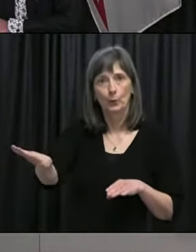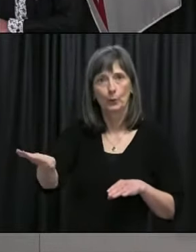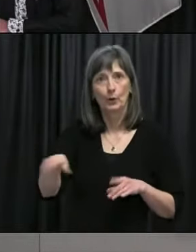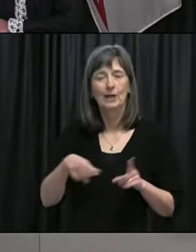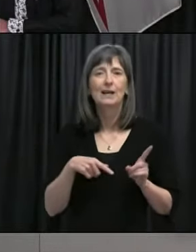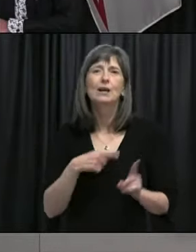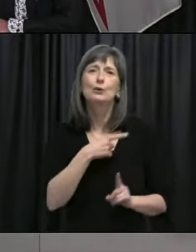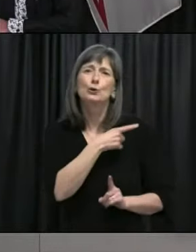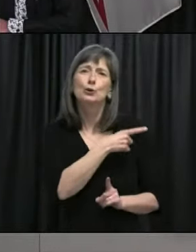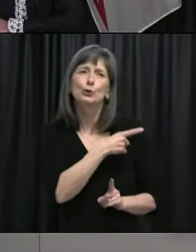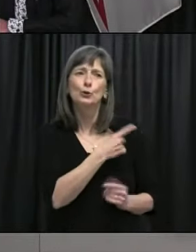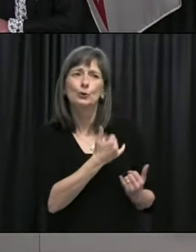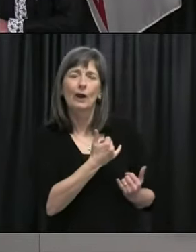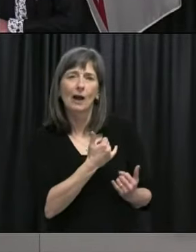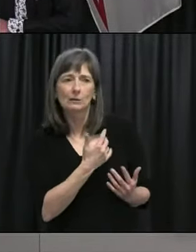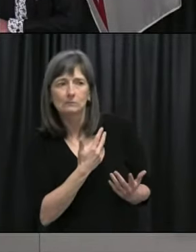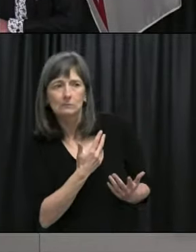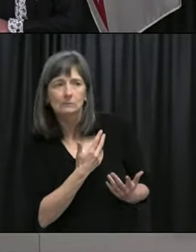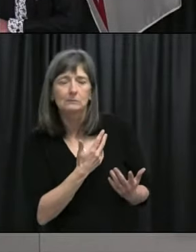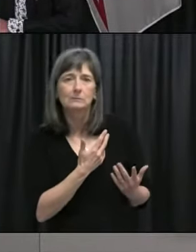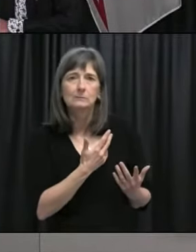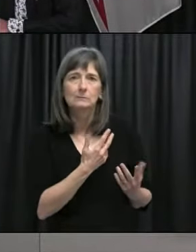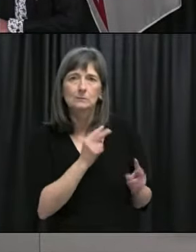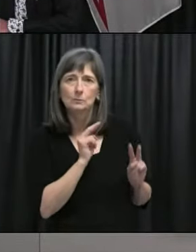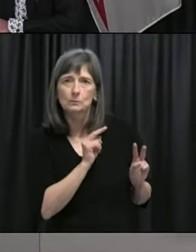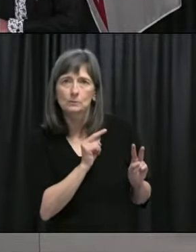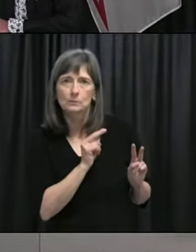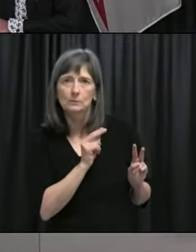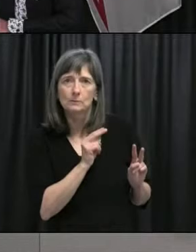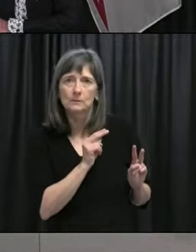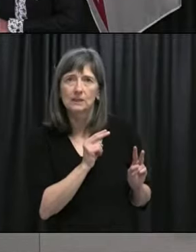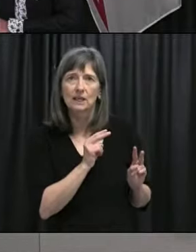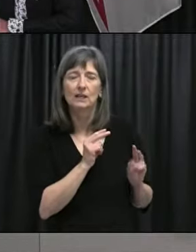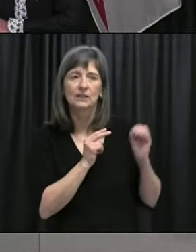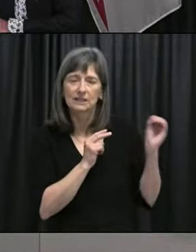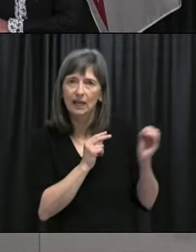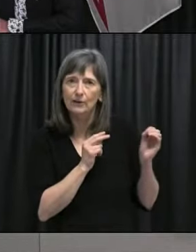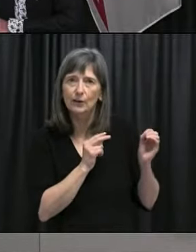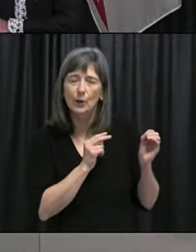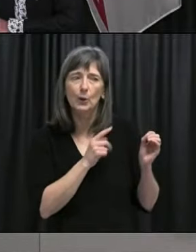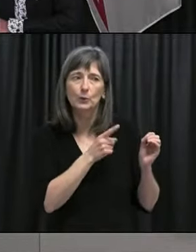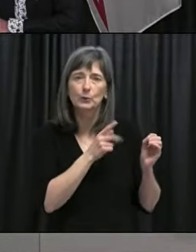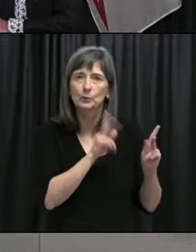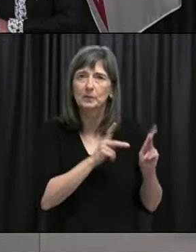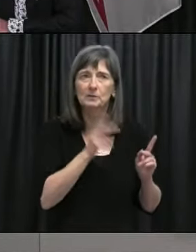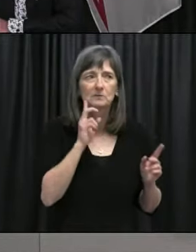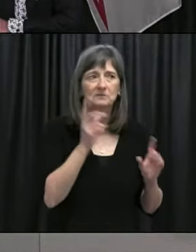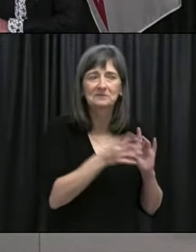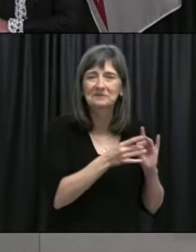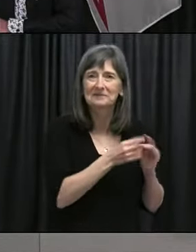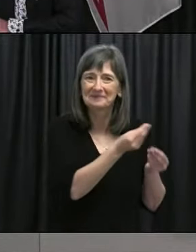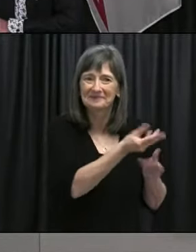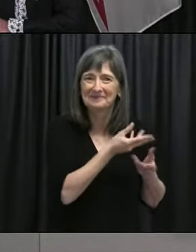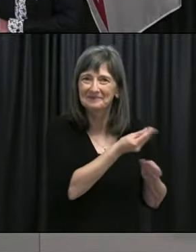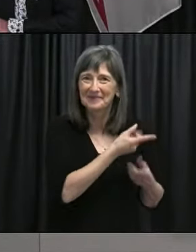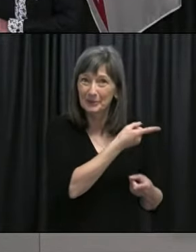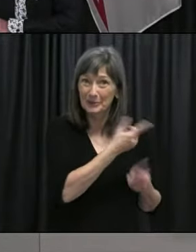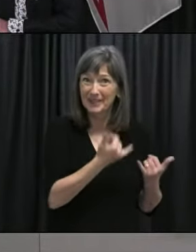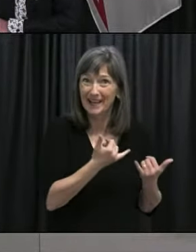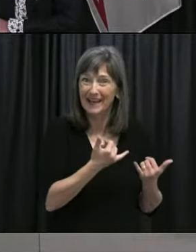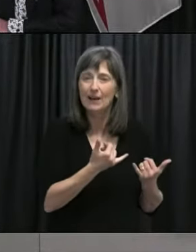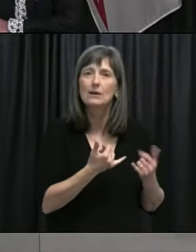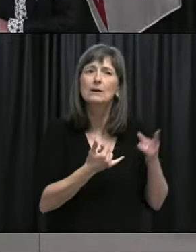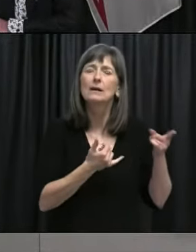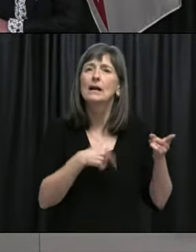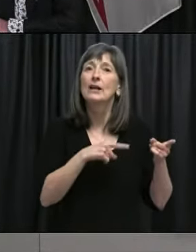in Ontario where we're seeing extremely high rates of COVID-19 right now. What are you hearing about the experiences there from our